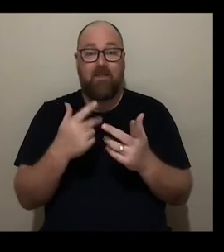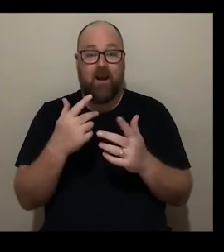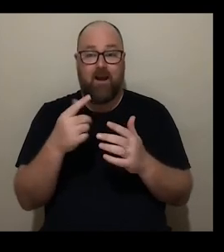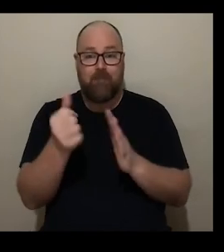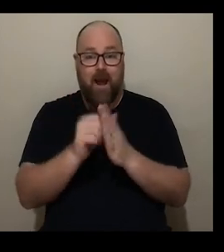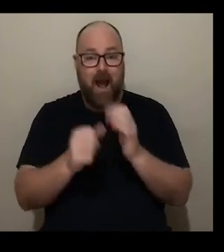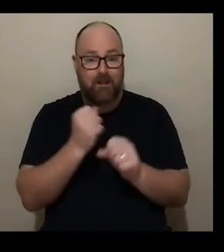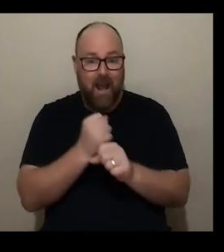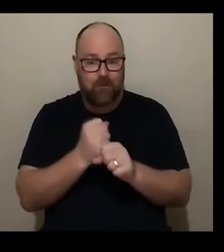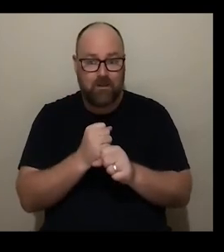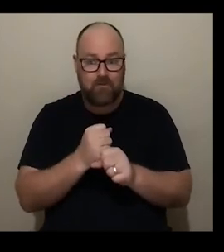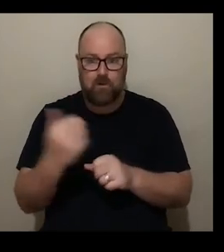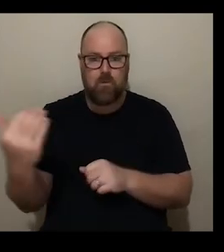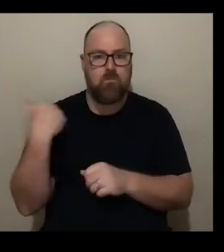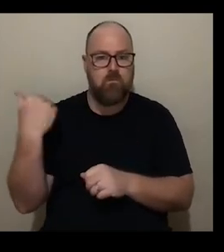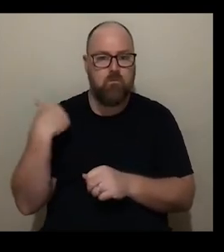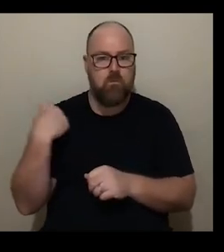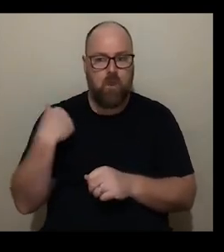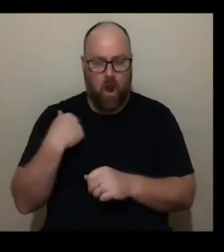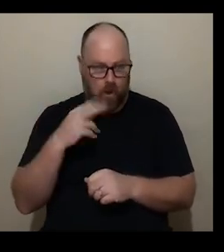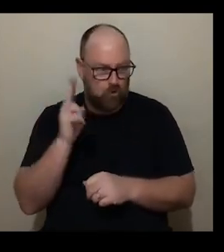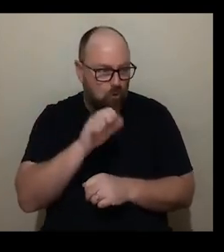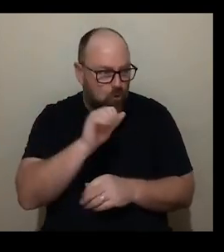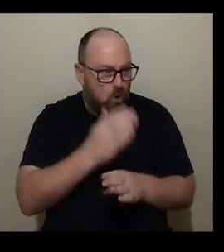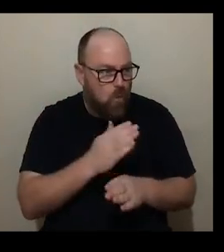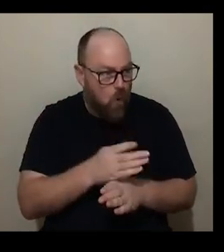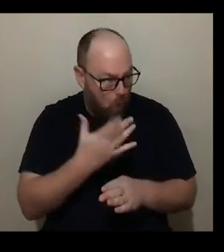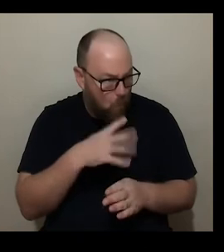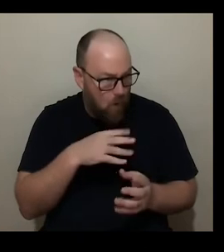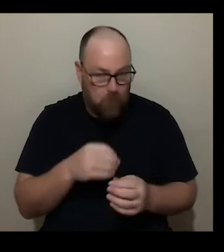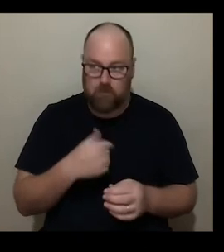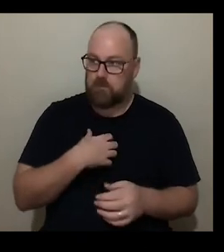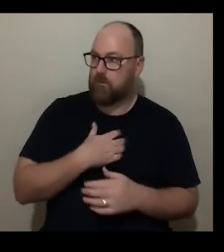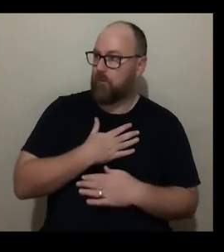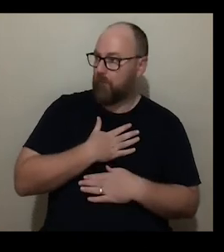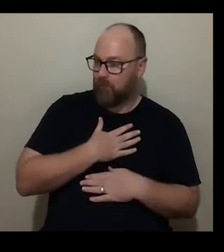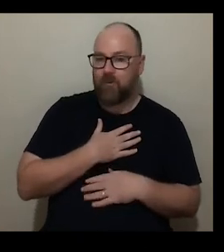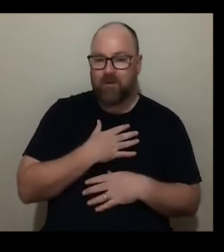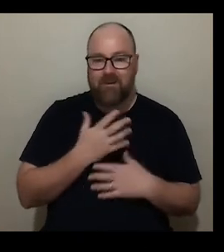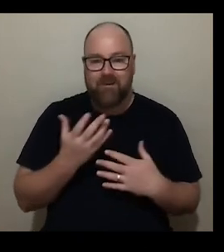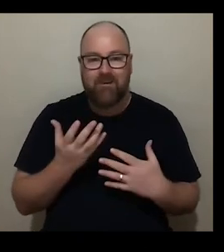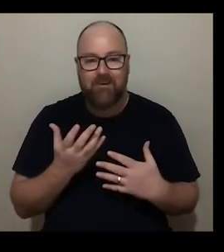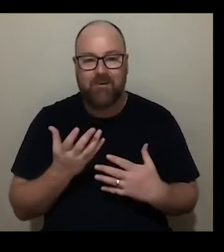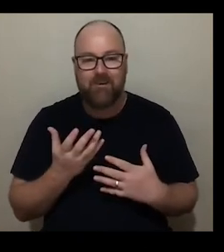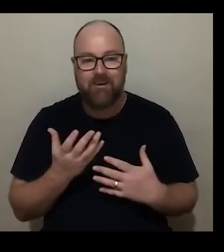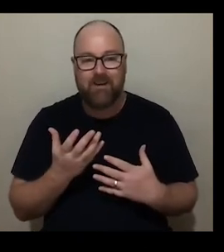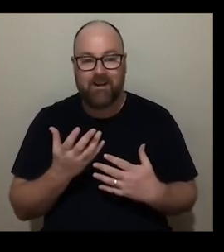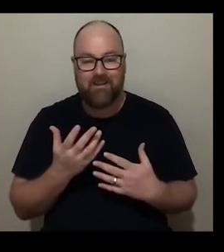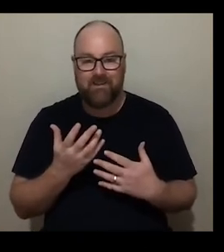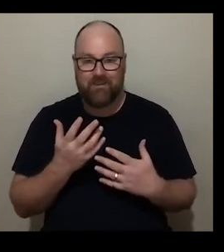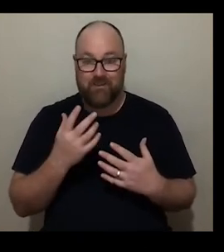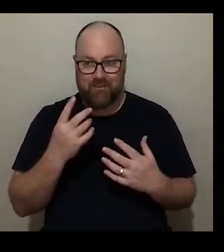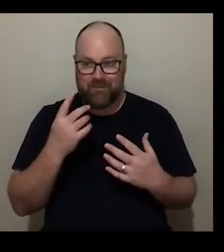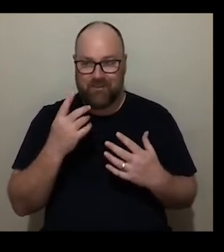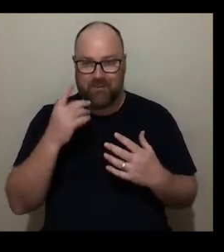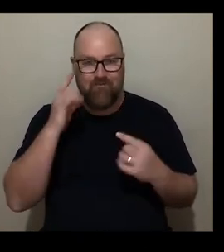contact me and say hey we've seen your work as part of unlimited festival would you like to show with us and it's crazy when